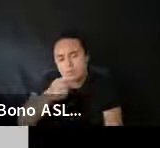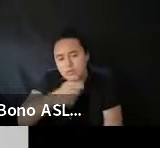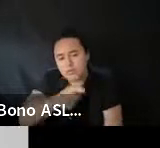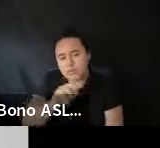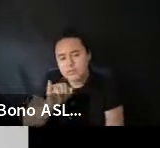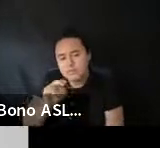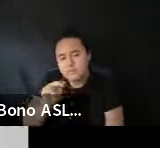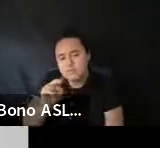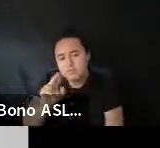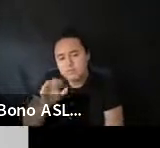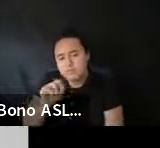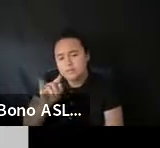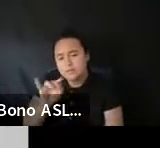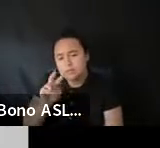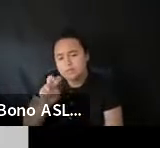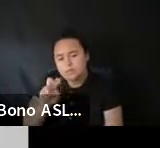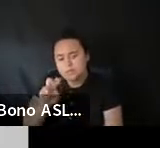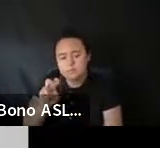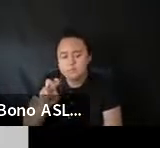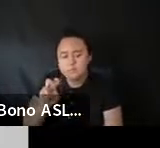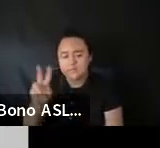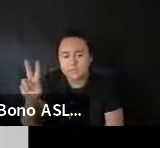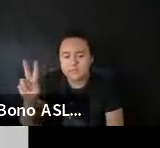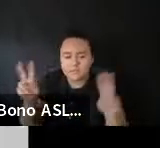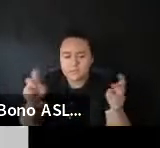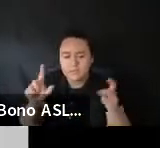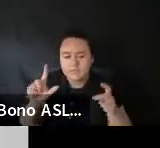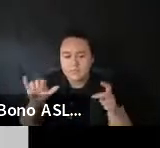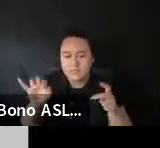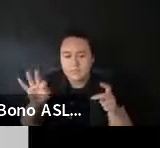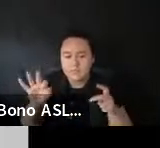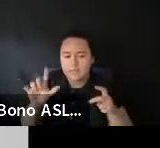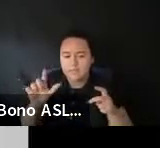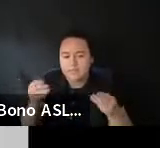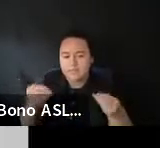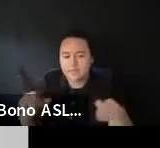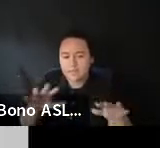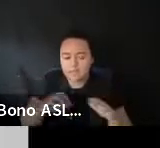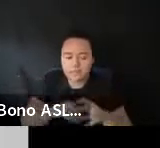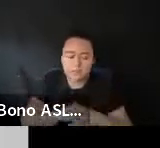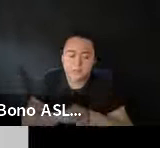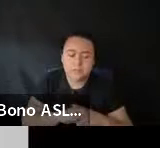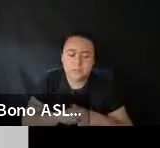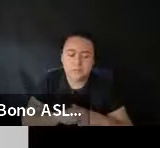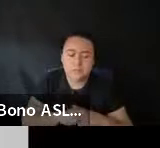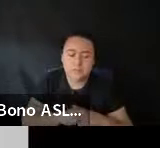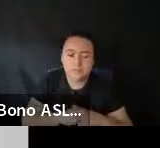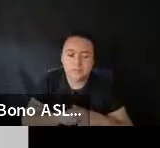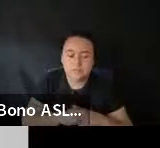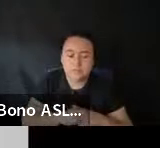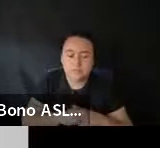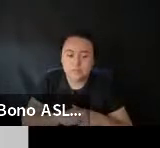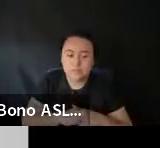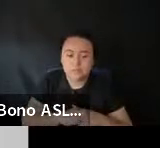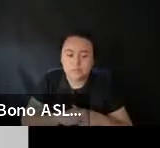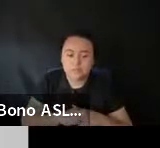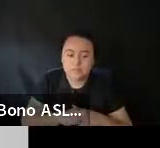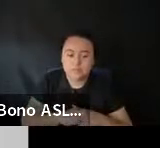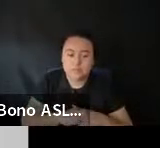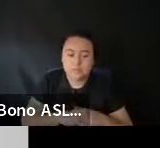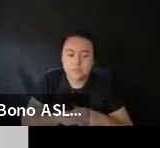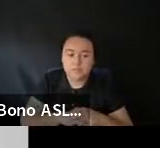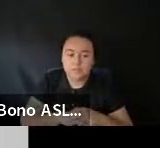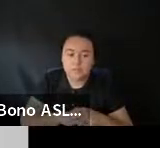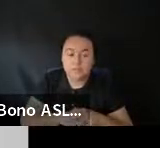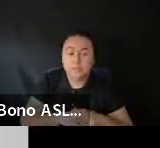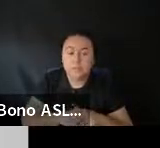Incentive. Lay of the land. So to speak. But. Just onto Illinois. Um. So. Again. As we said. It's